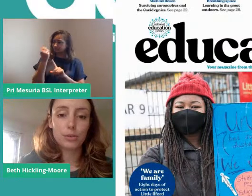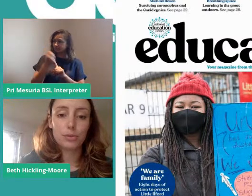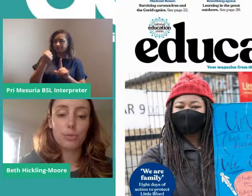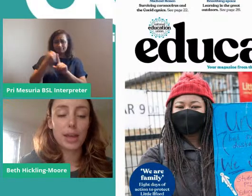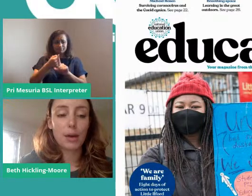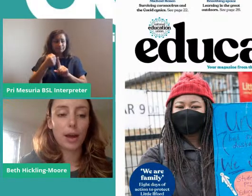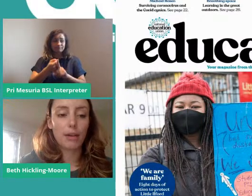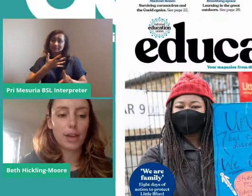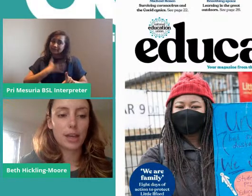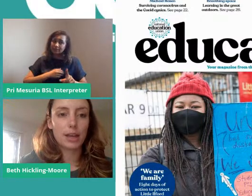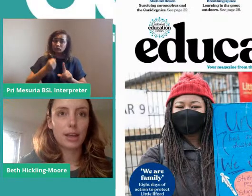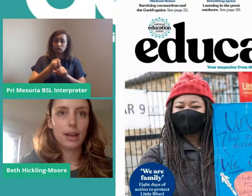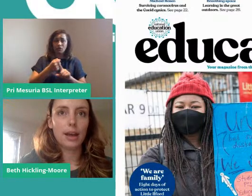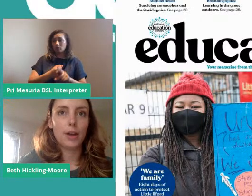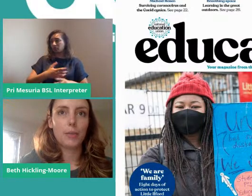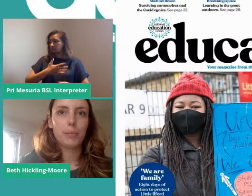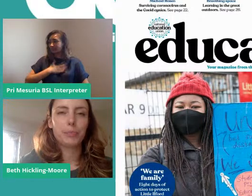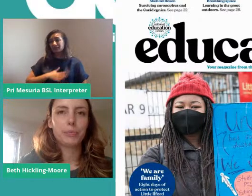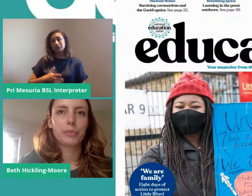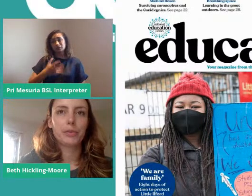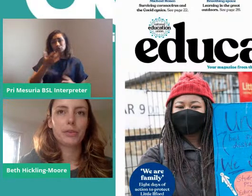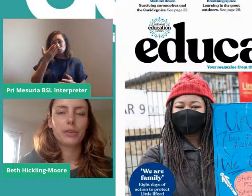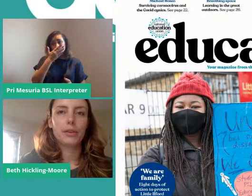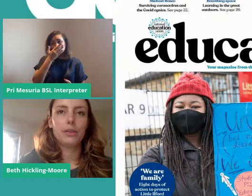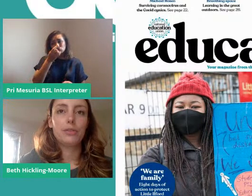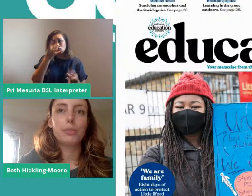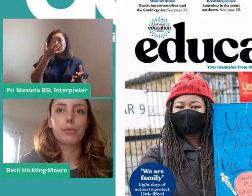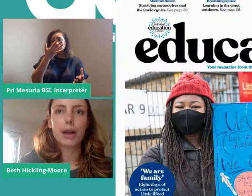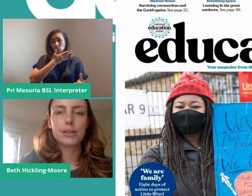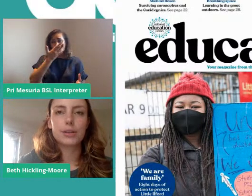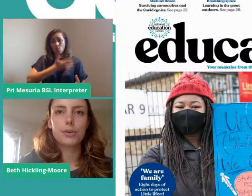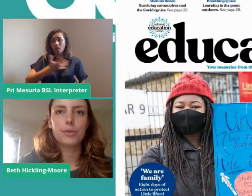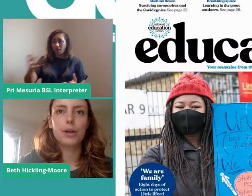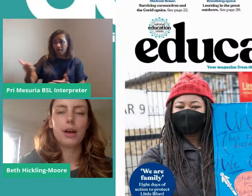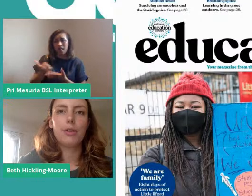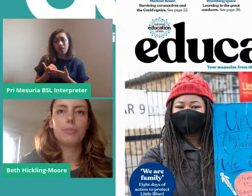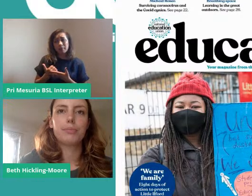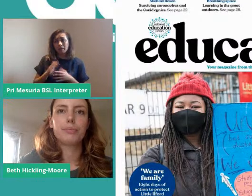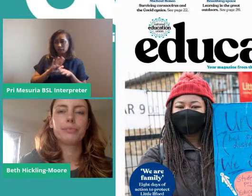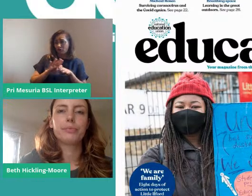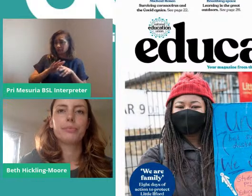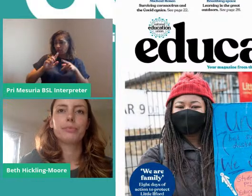Strike School, without having the practical